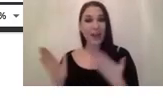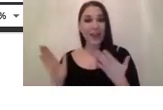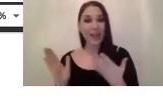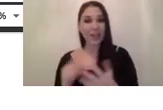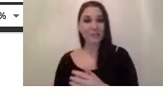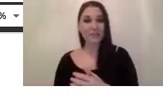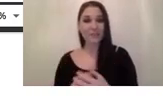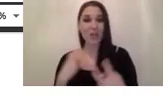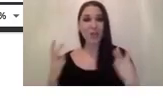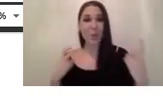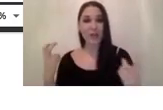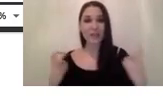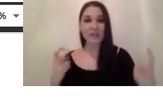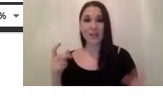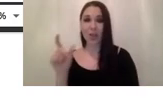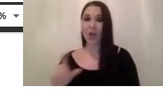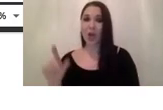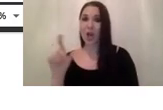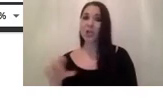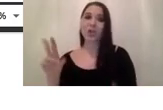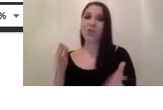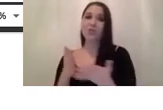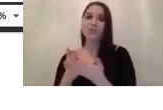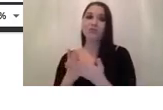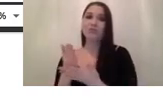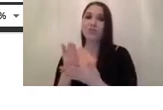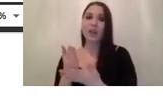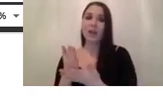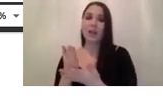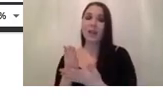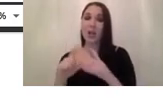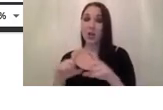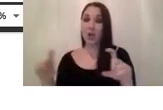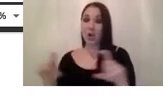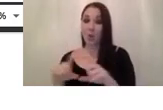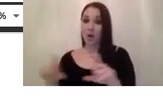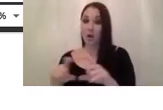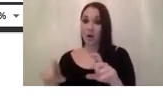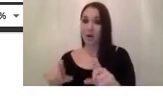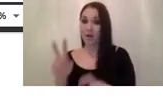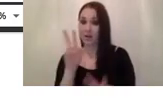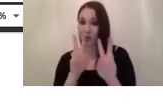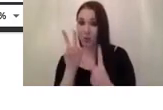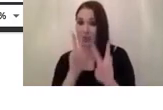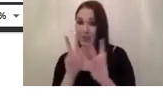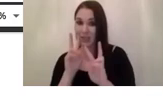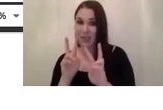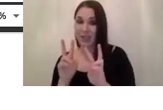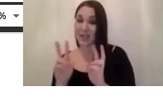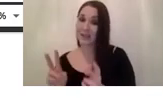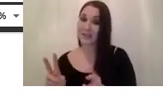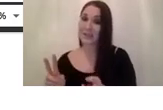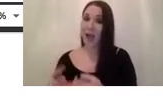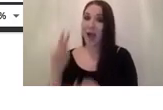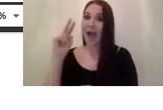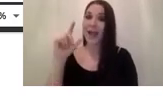even the color is not the true one it's not the real one in the lower image you can see an image with a high contrast a